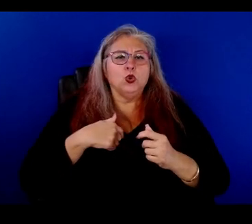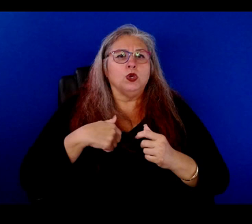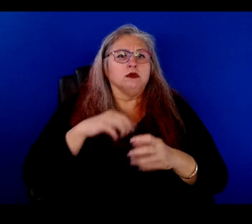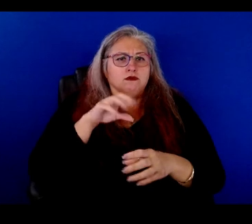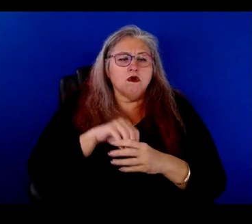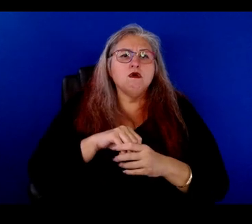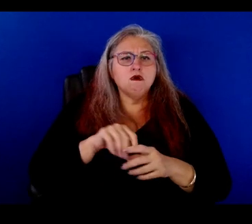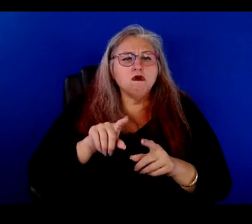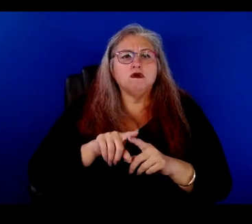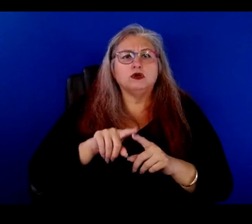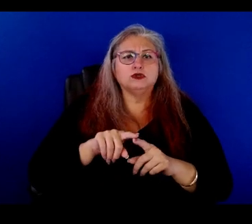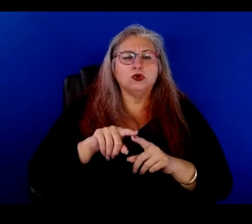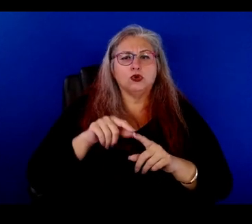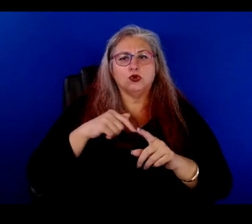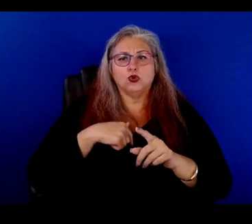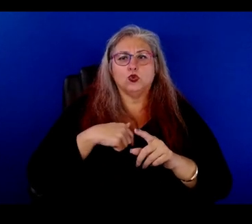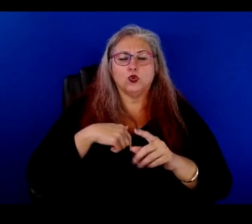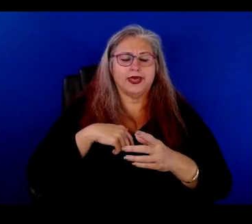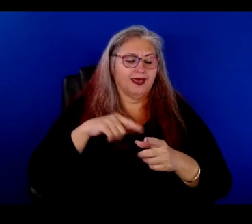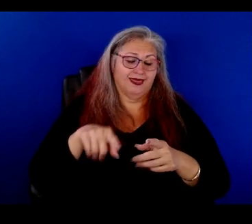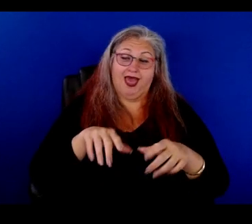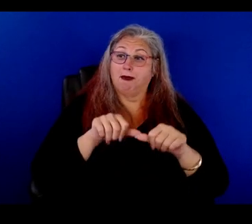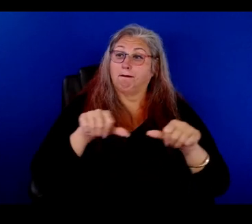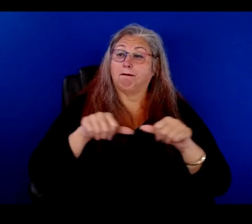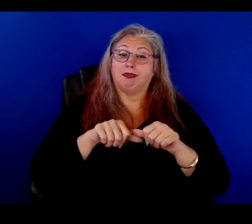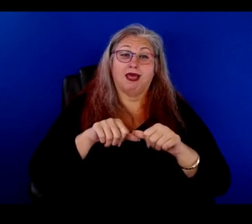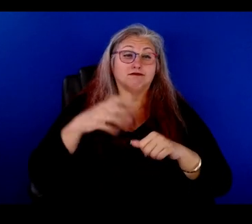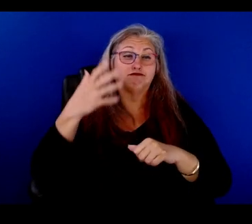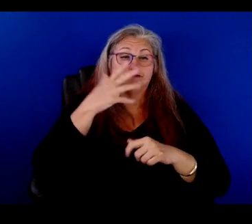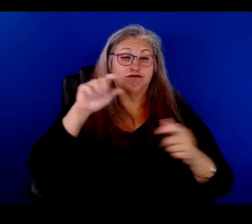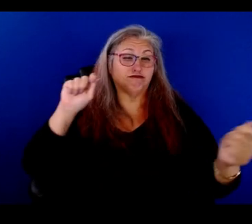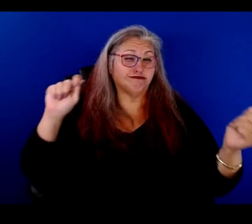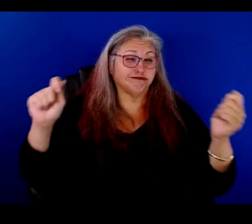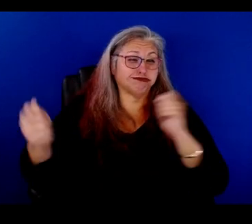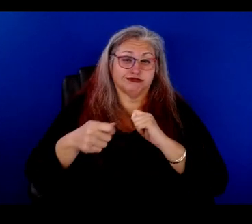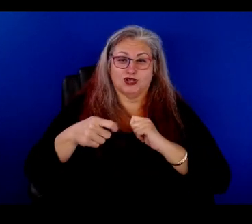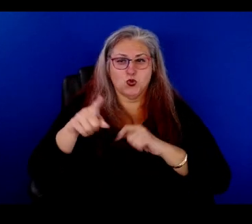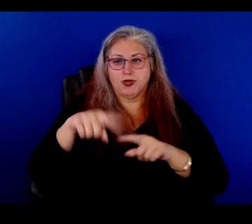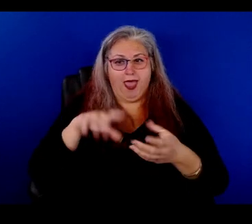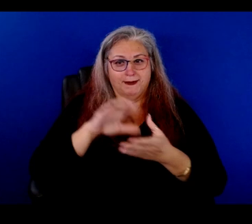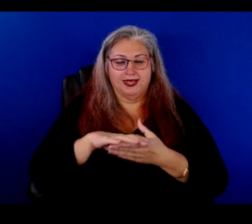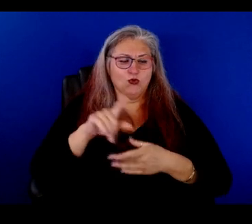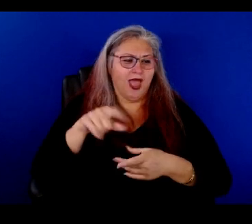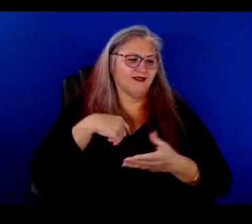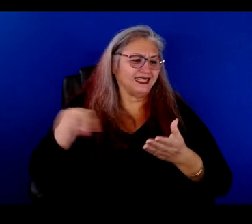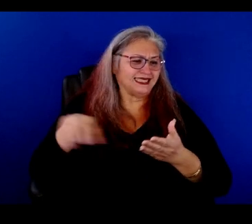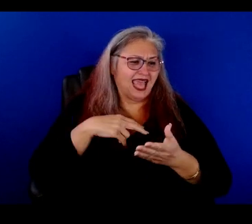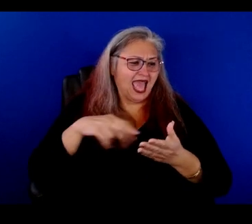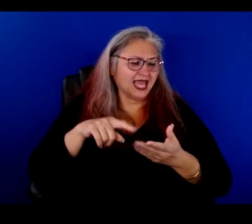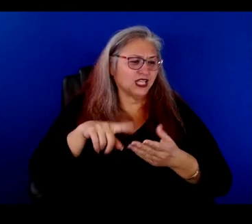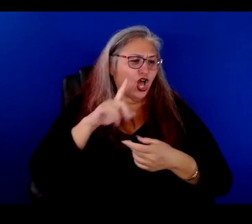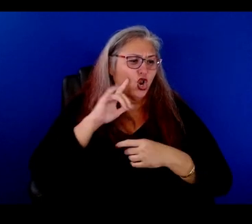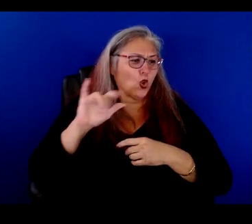And also we would transform that place. Like you would not believe you were there. We had dances. It looked like a,